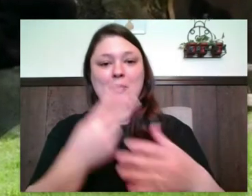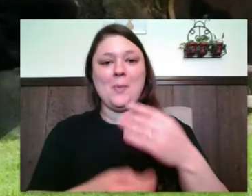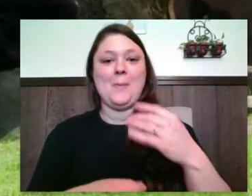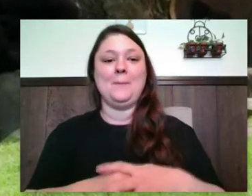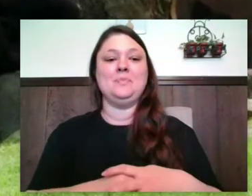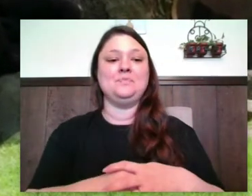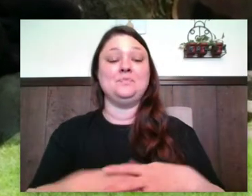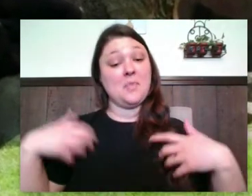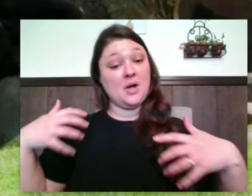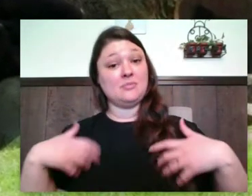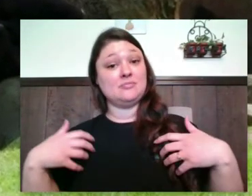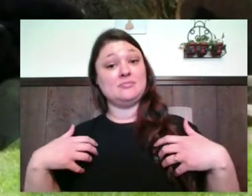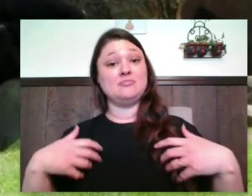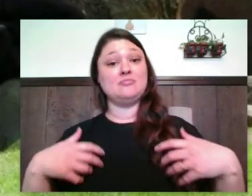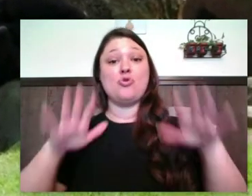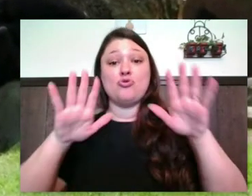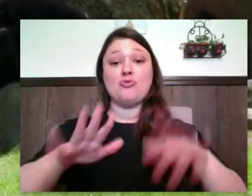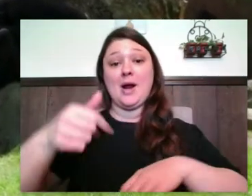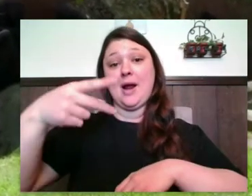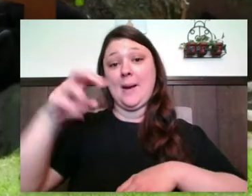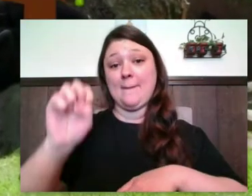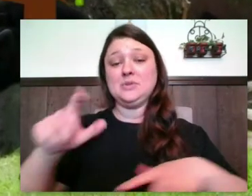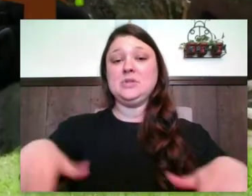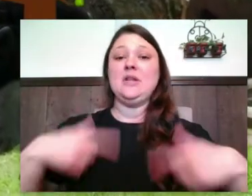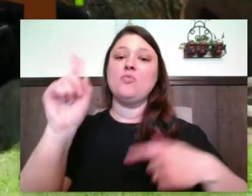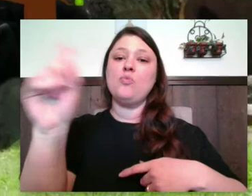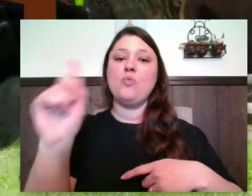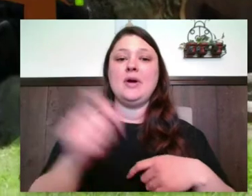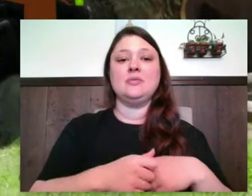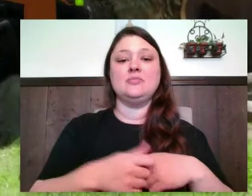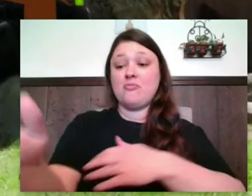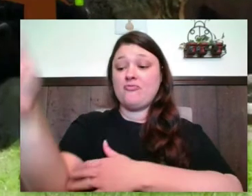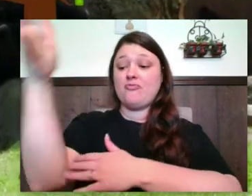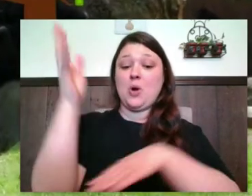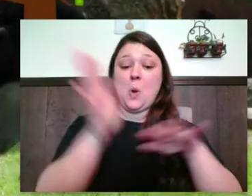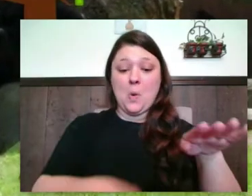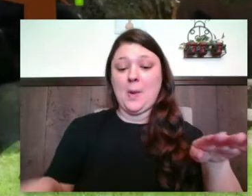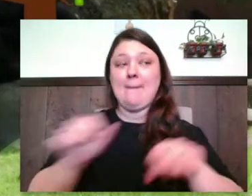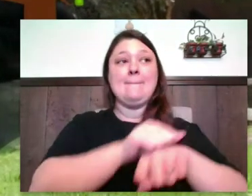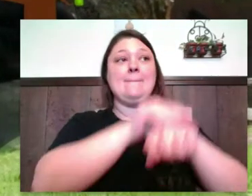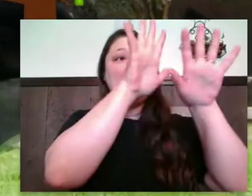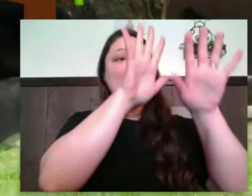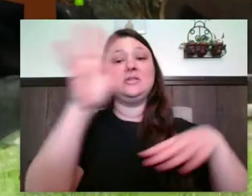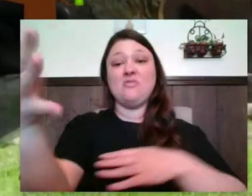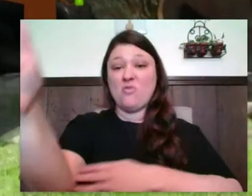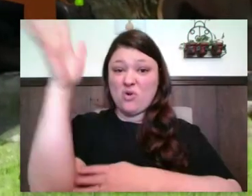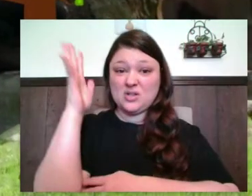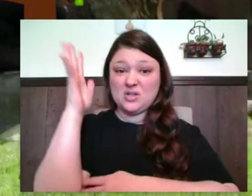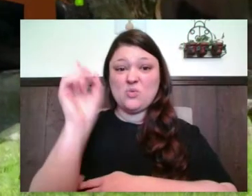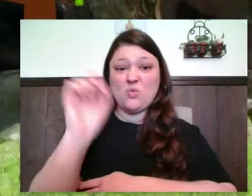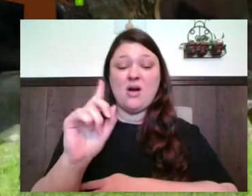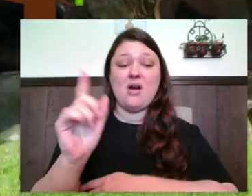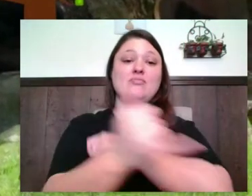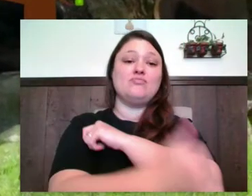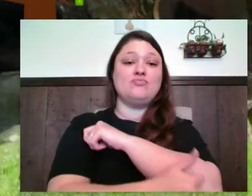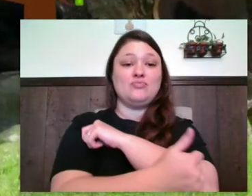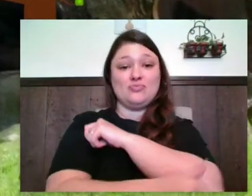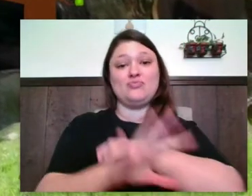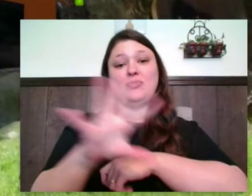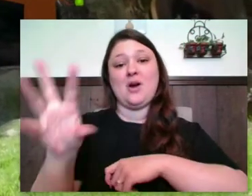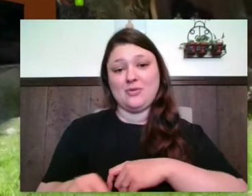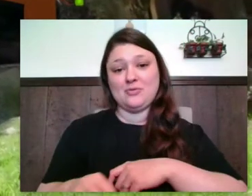Chimpanzees are great apes living in the tropical forests, lowlands, and mountainous forests in West and Central Africa.